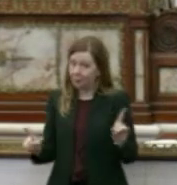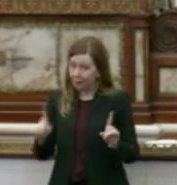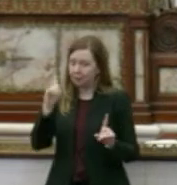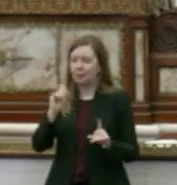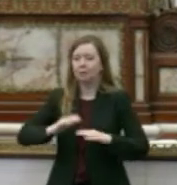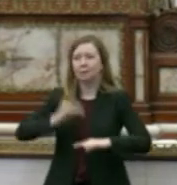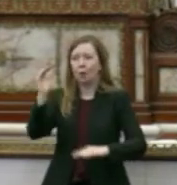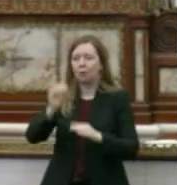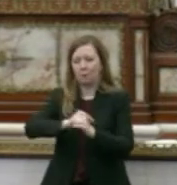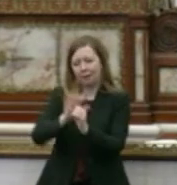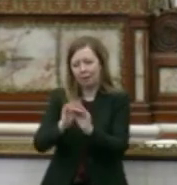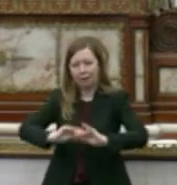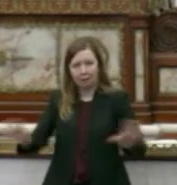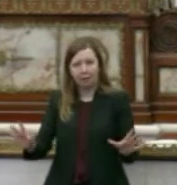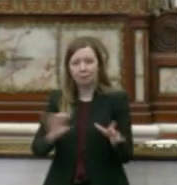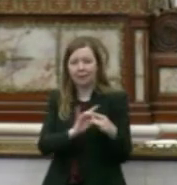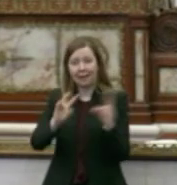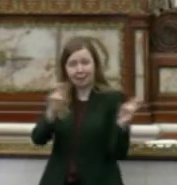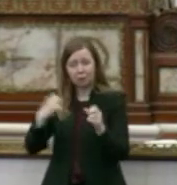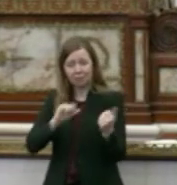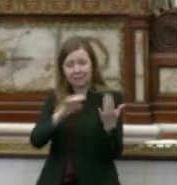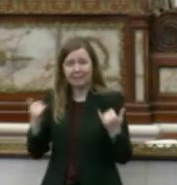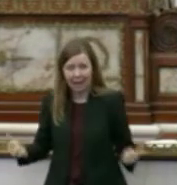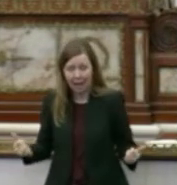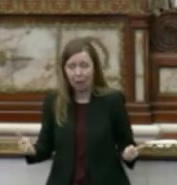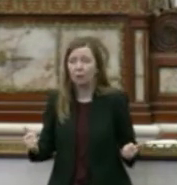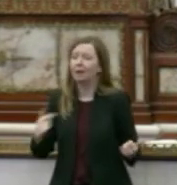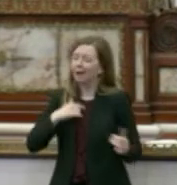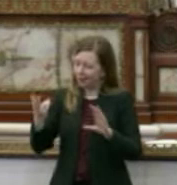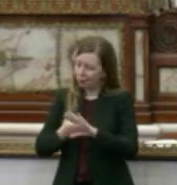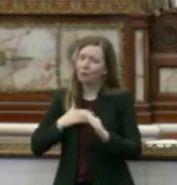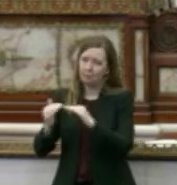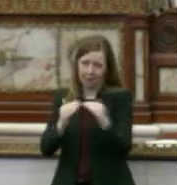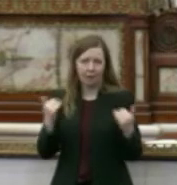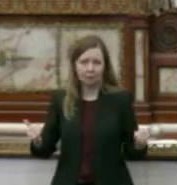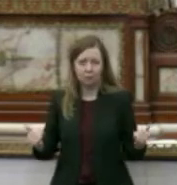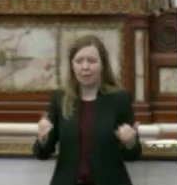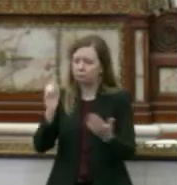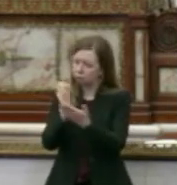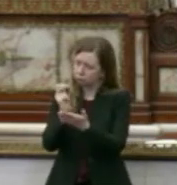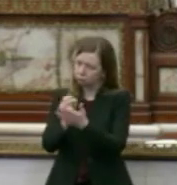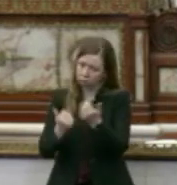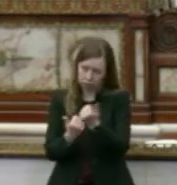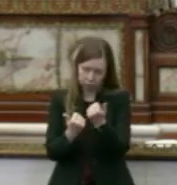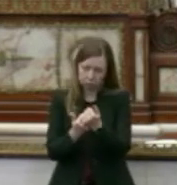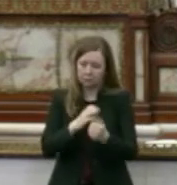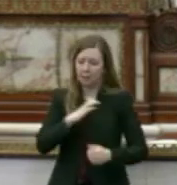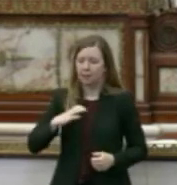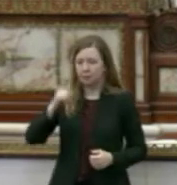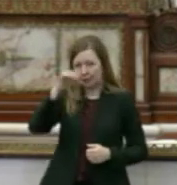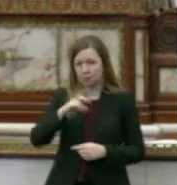overwhelming pandemic-related issues we face now, I join my colleagues today to affirm Councilman Dahm's